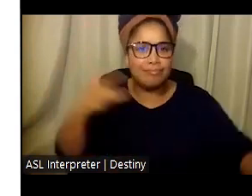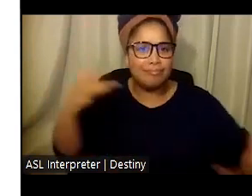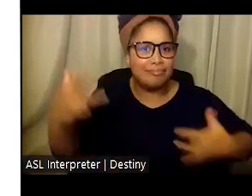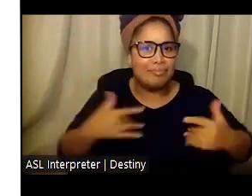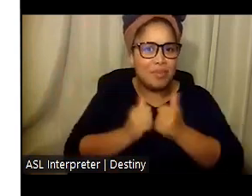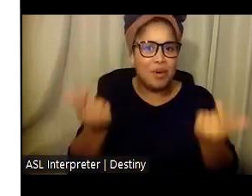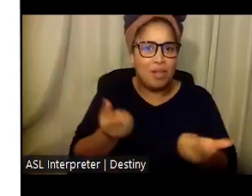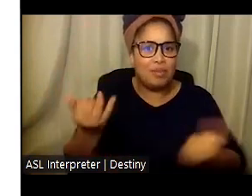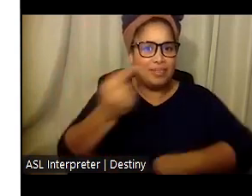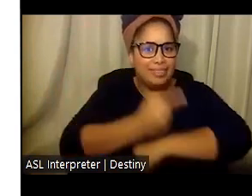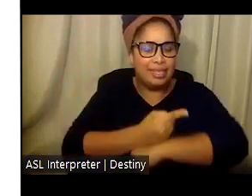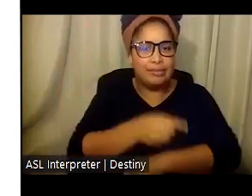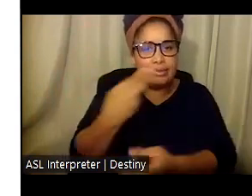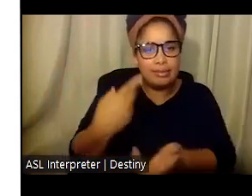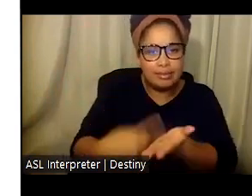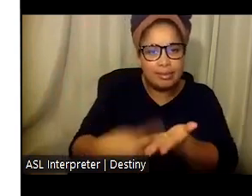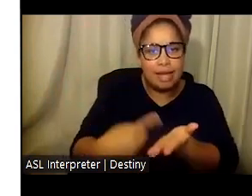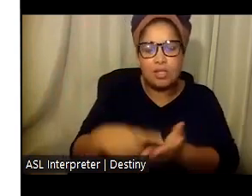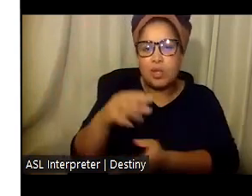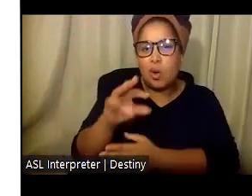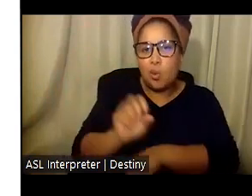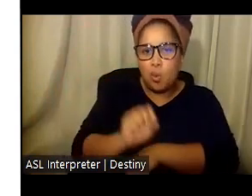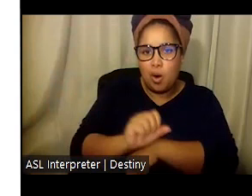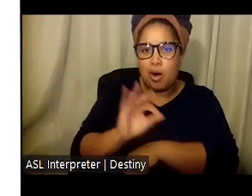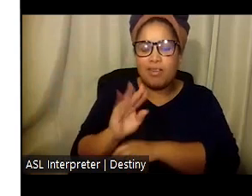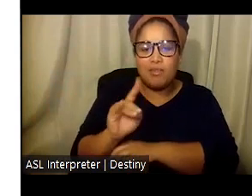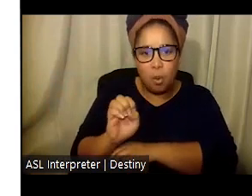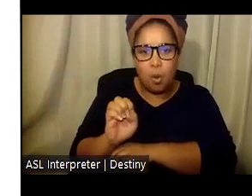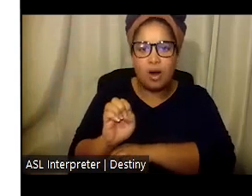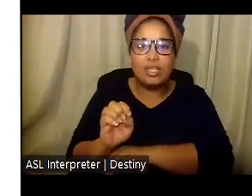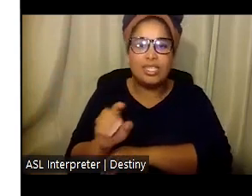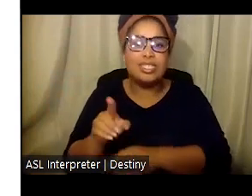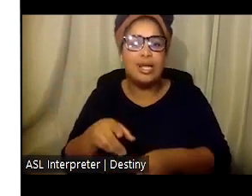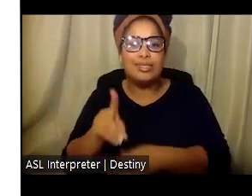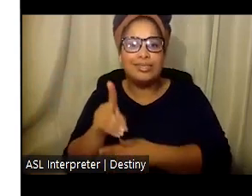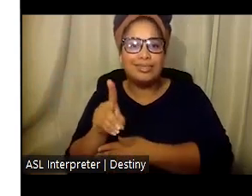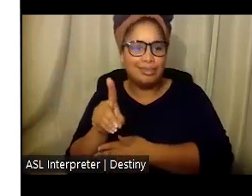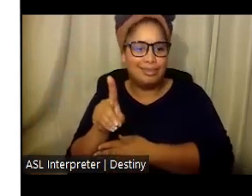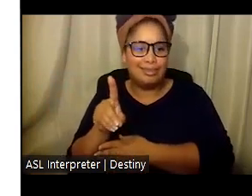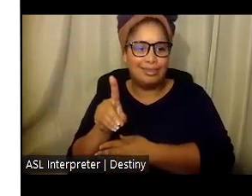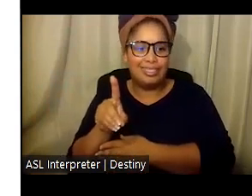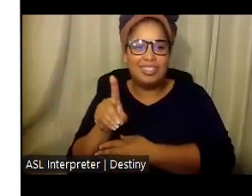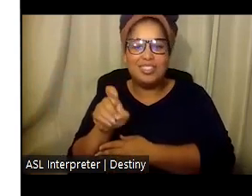with you all to discuss workforce development, the DSP training stipend, and other initiatives.